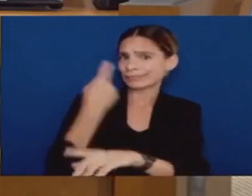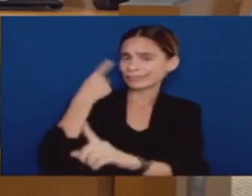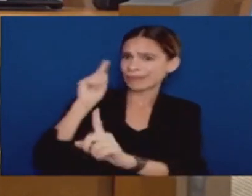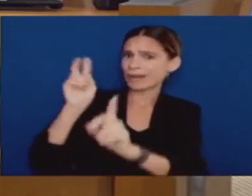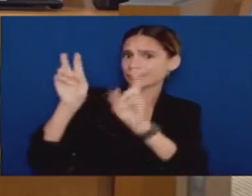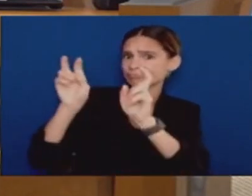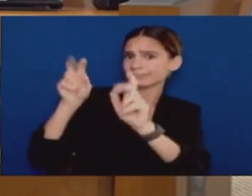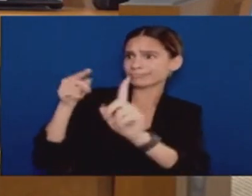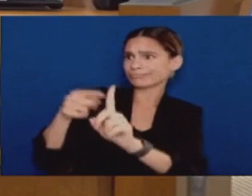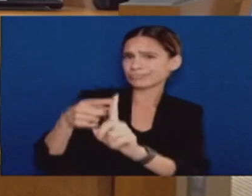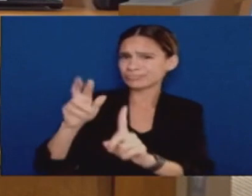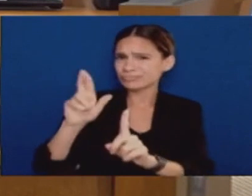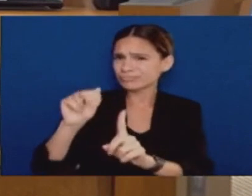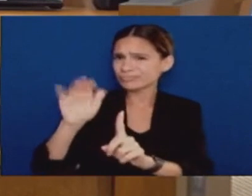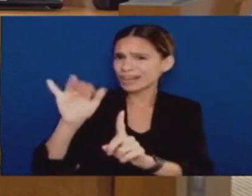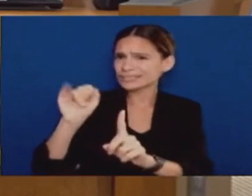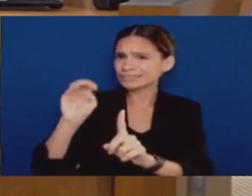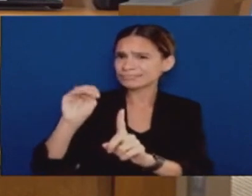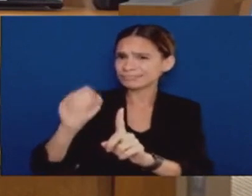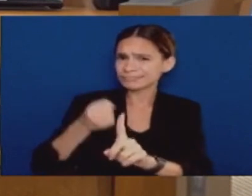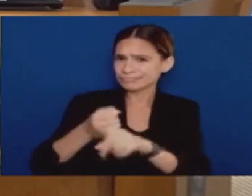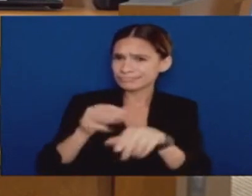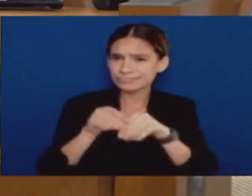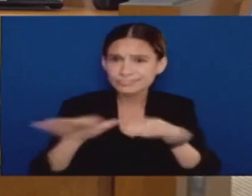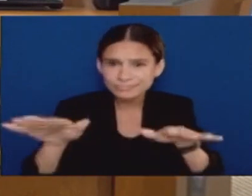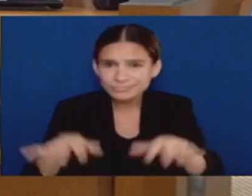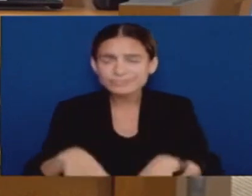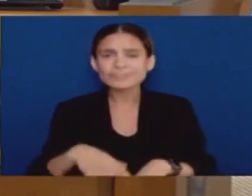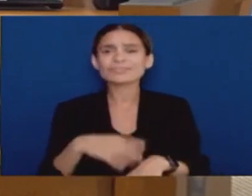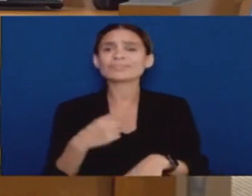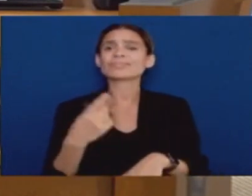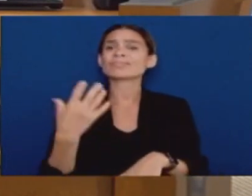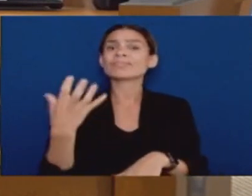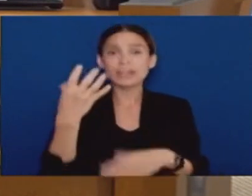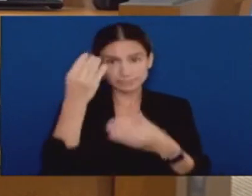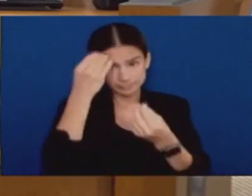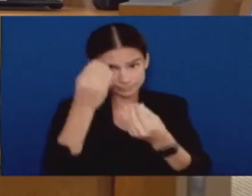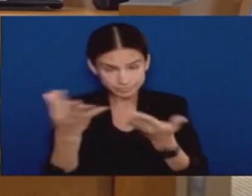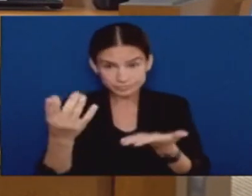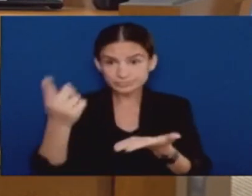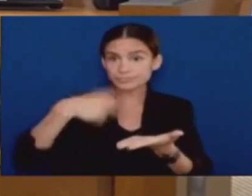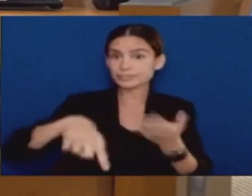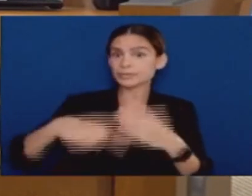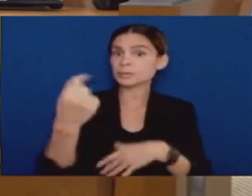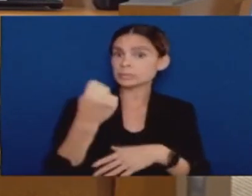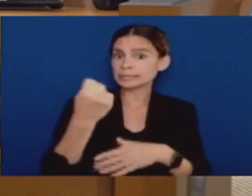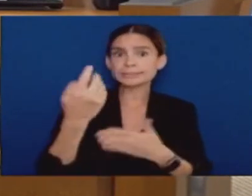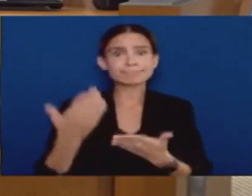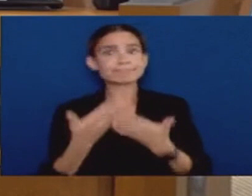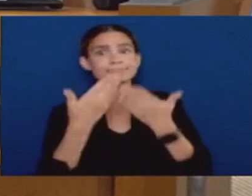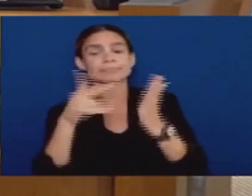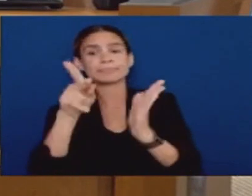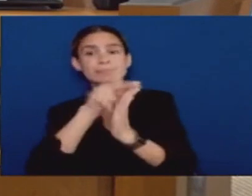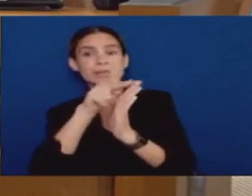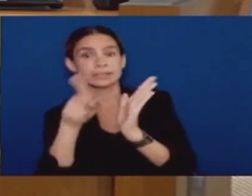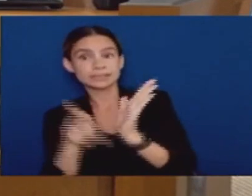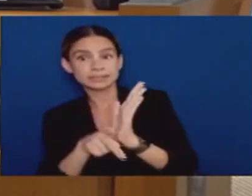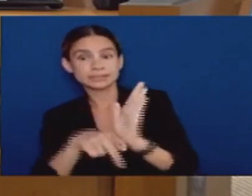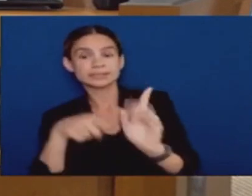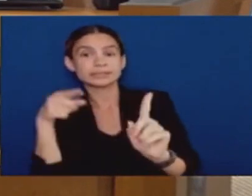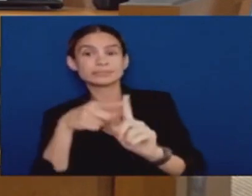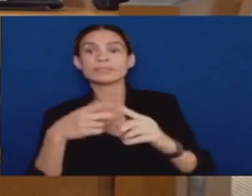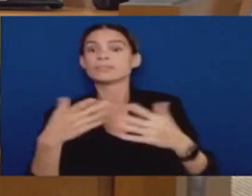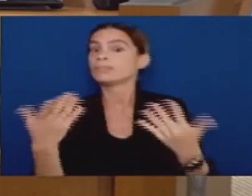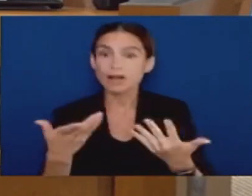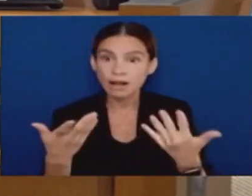I'm bringing forth a number of policy proposals that seek to fight racism and evaluate policing. These are on the